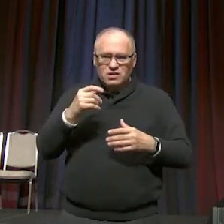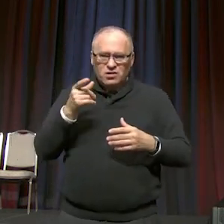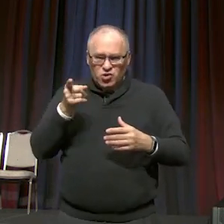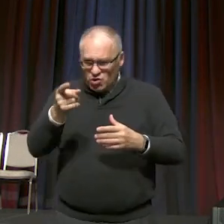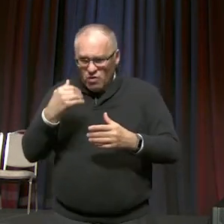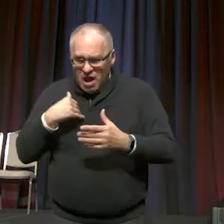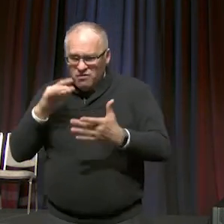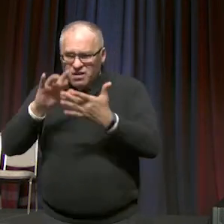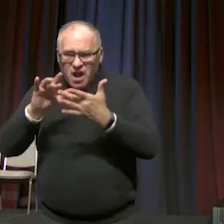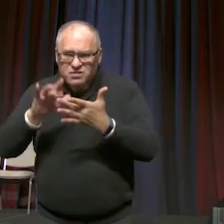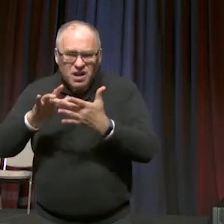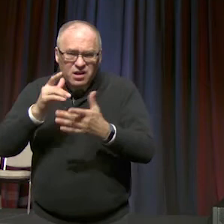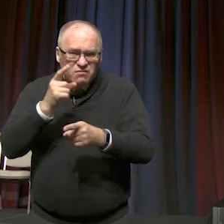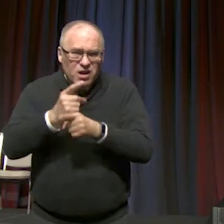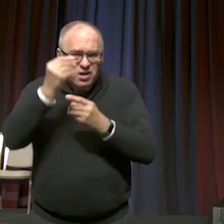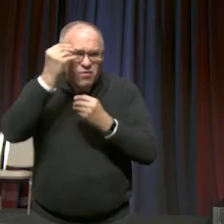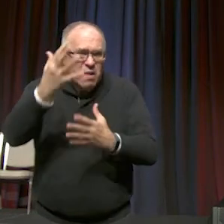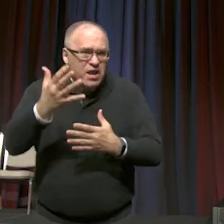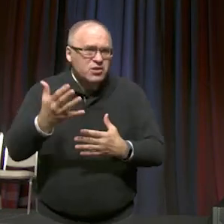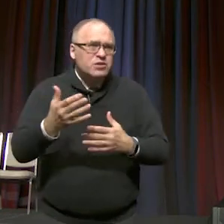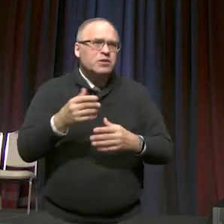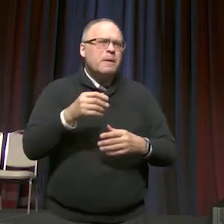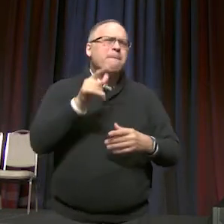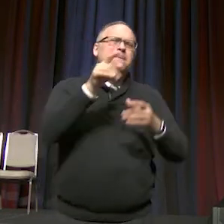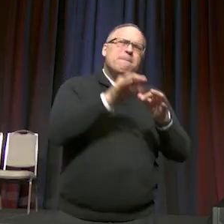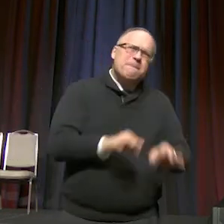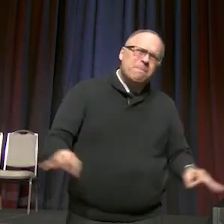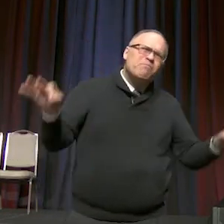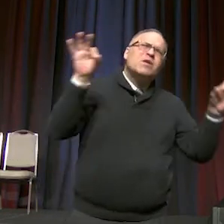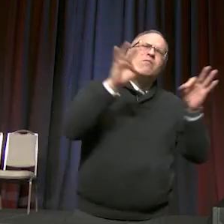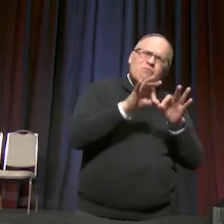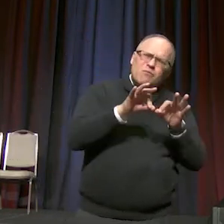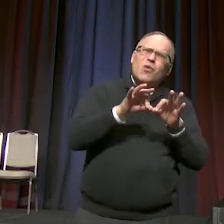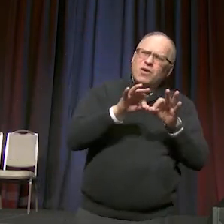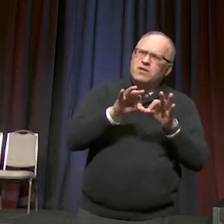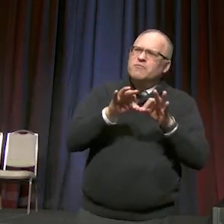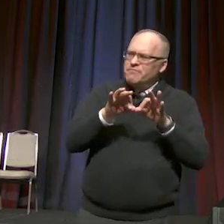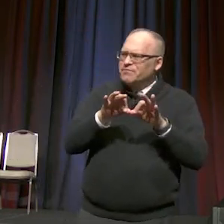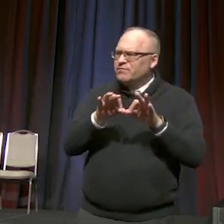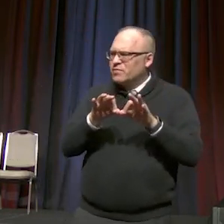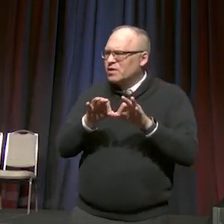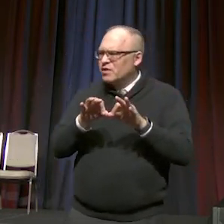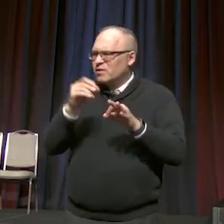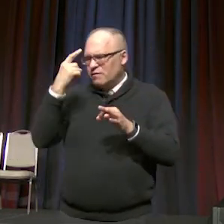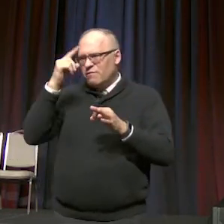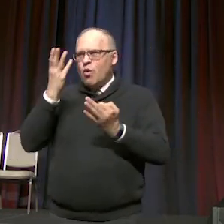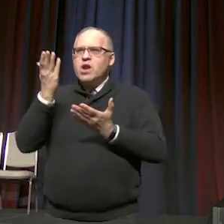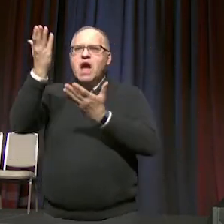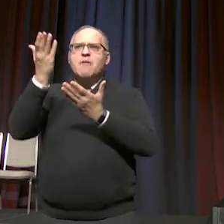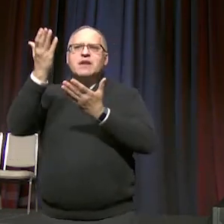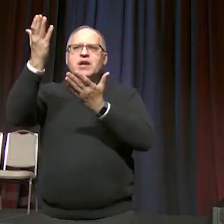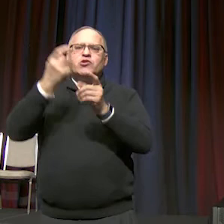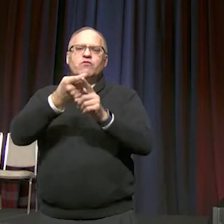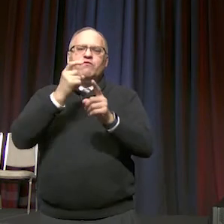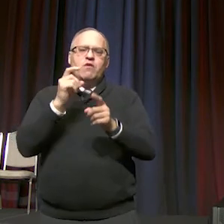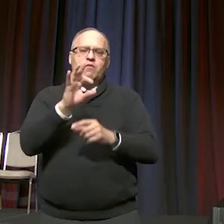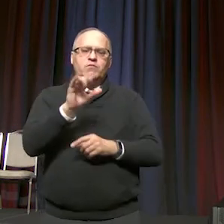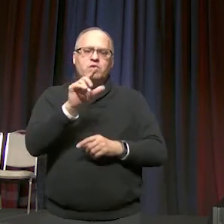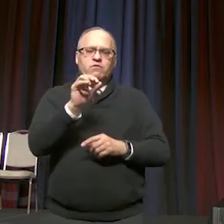information. But that's a very important part of nominations from the floor.